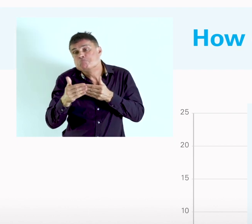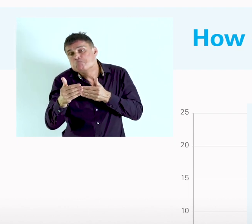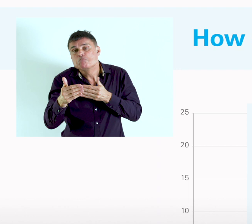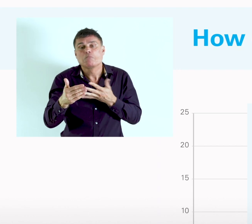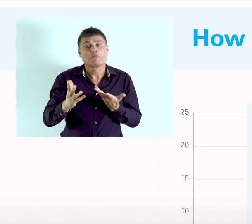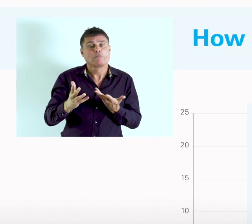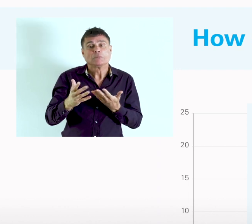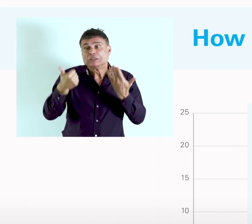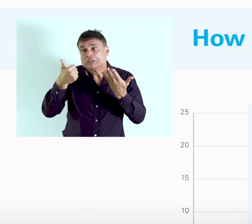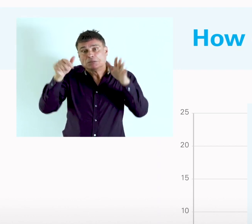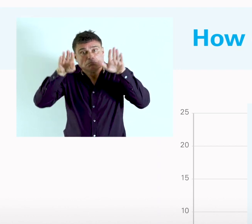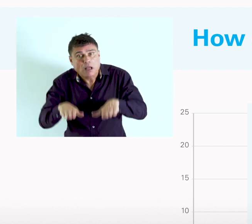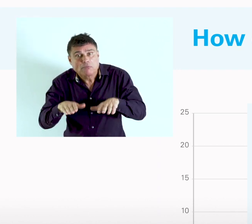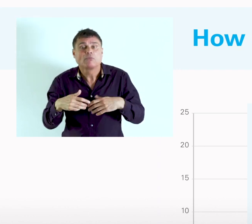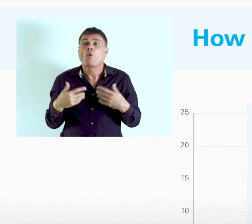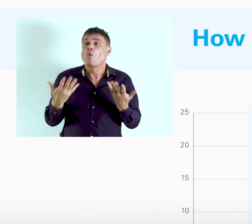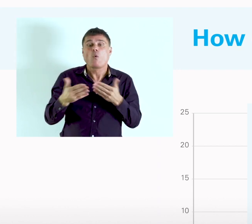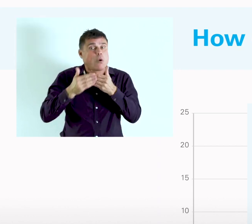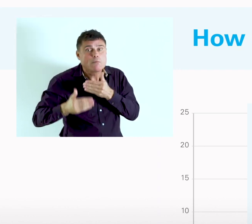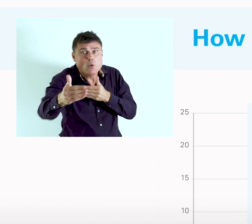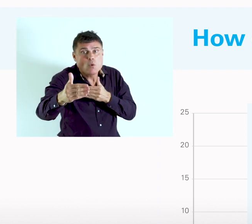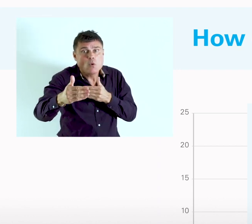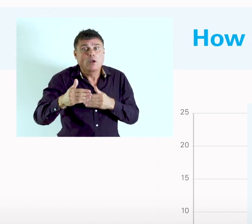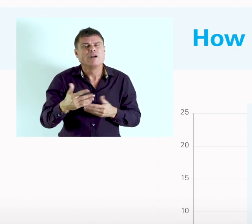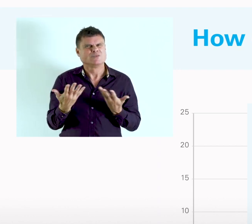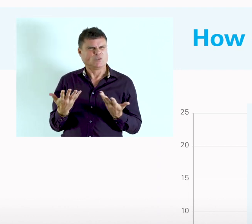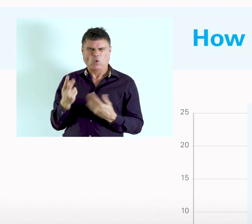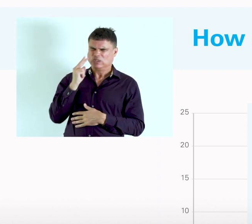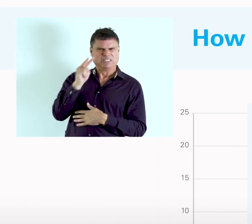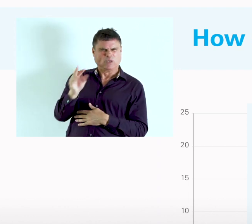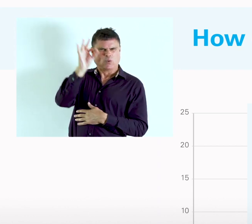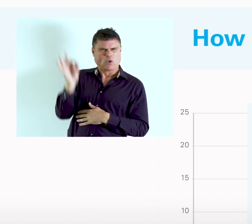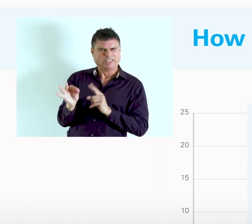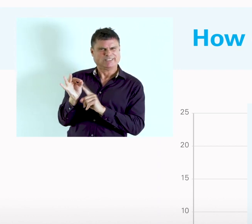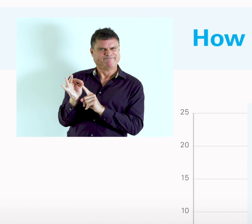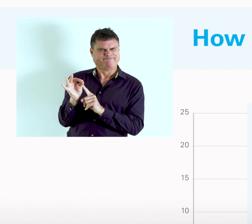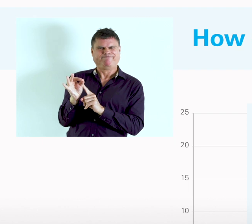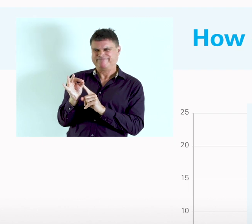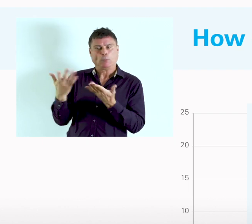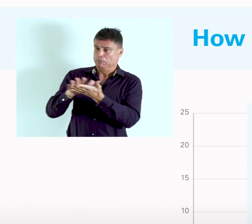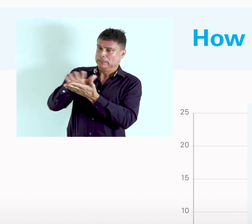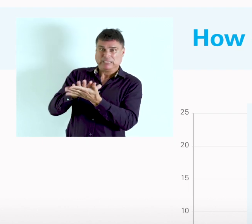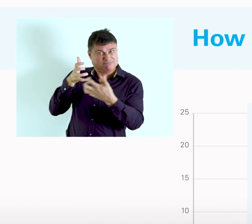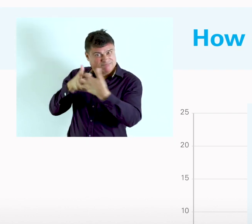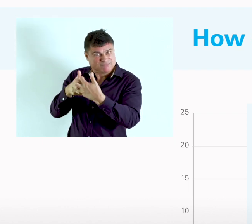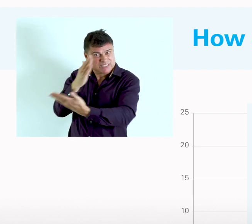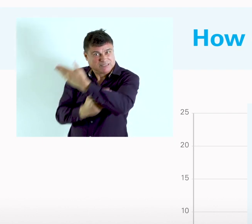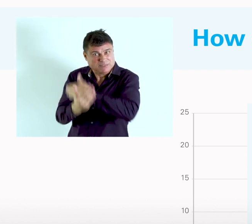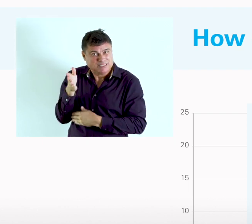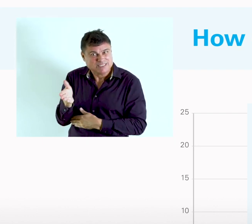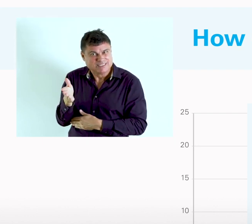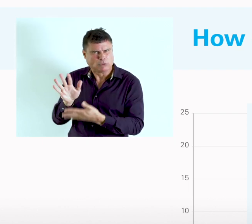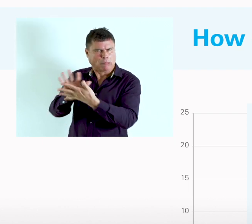to last six months or more? So as you can see, the concept of disability has been unpacked in this